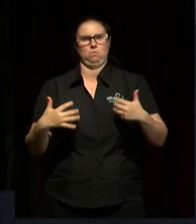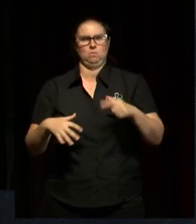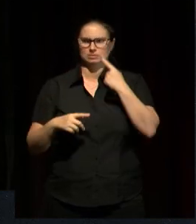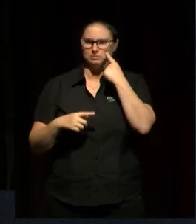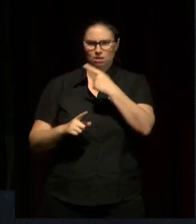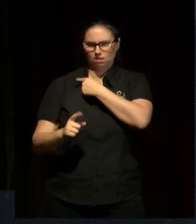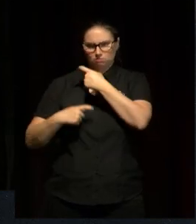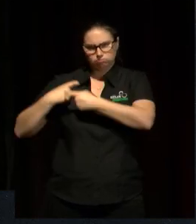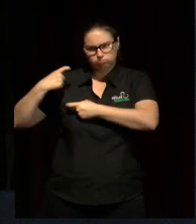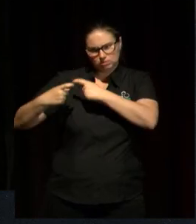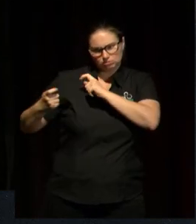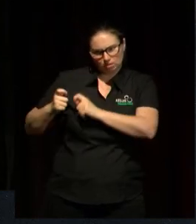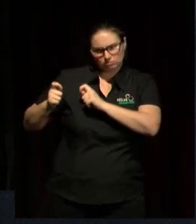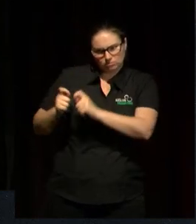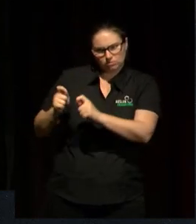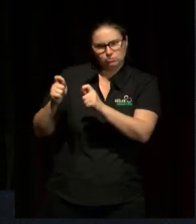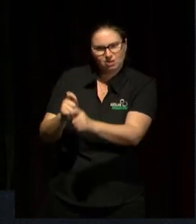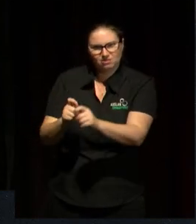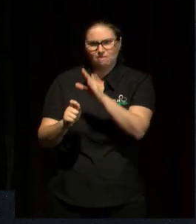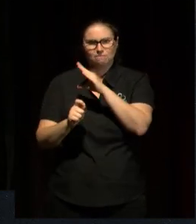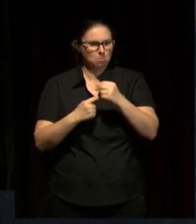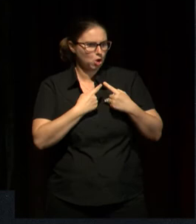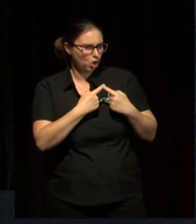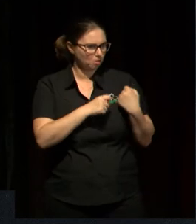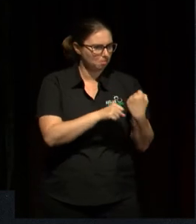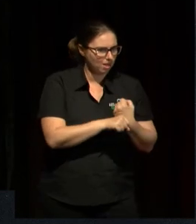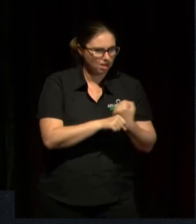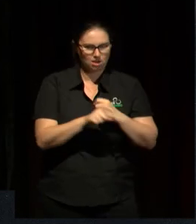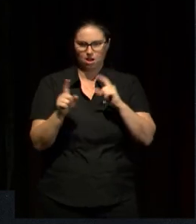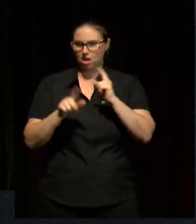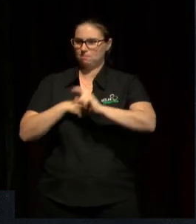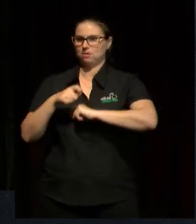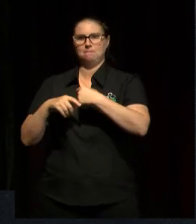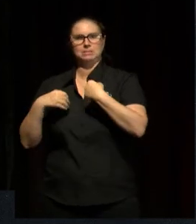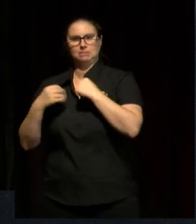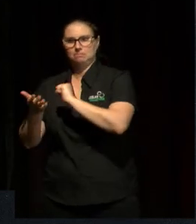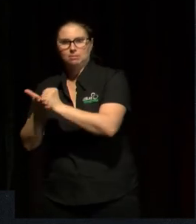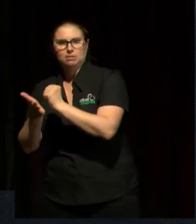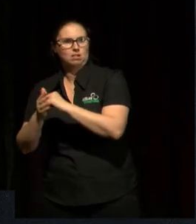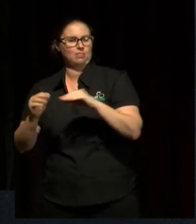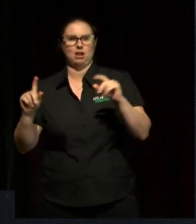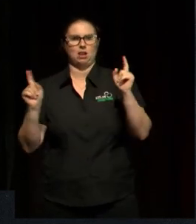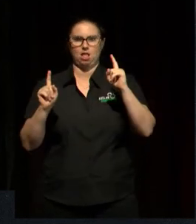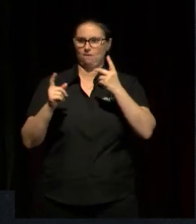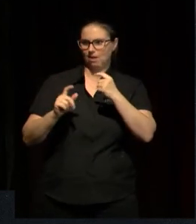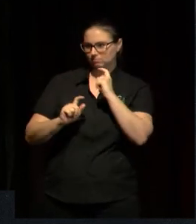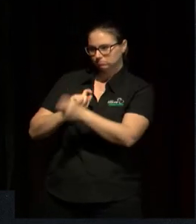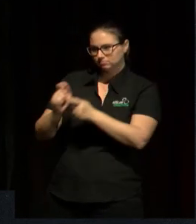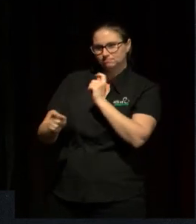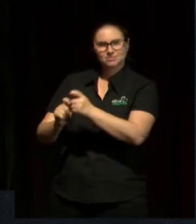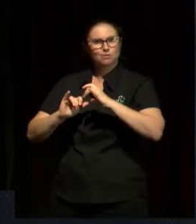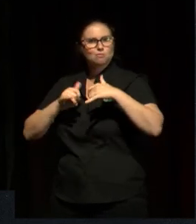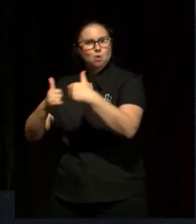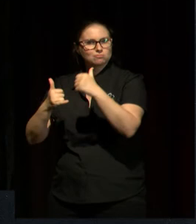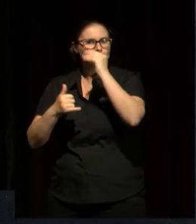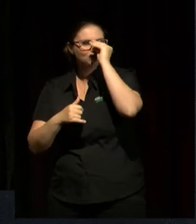publishing and now to winning literary prizes. It's quite a phenomenal trajectory. So, I just, I'm